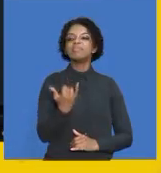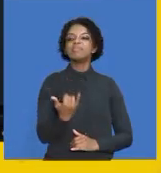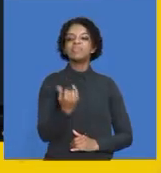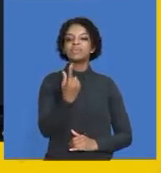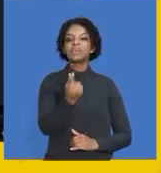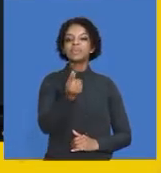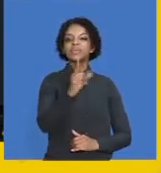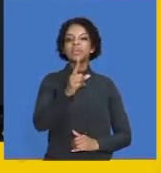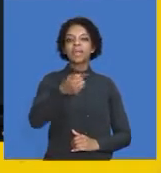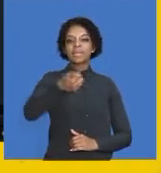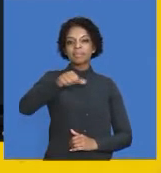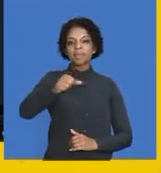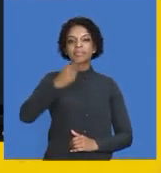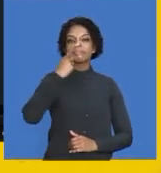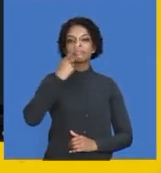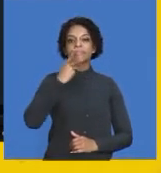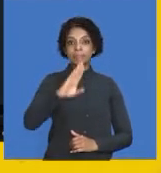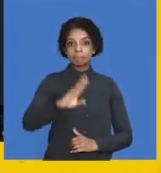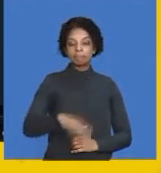Let's go to the next one.